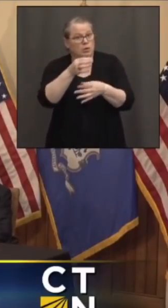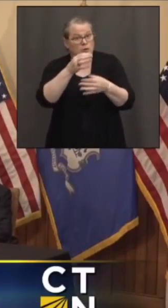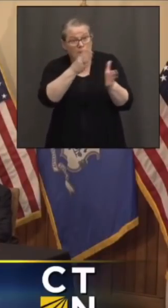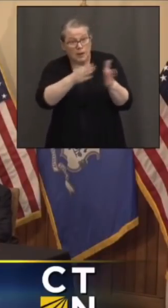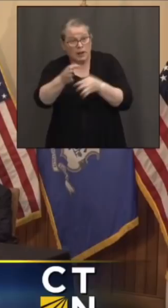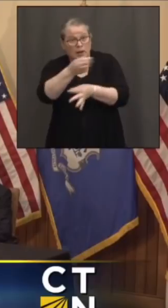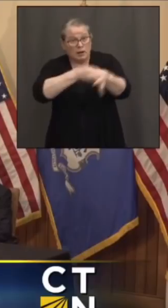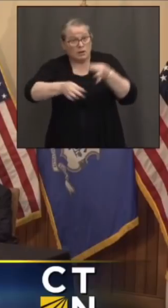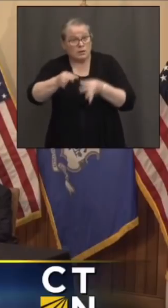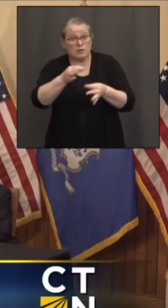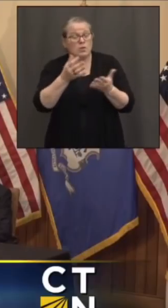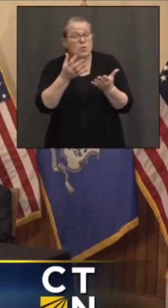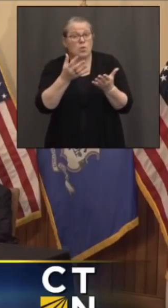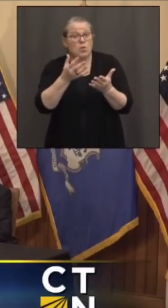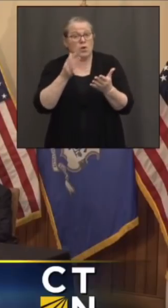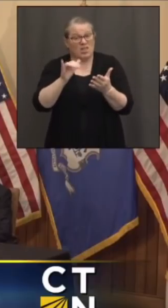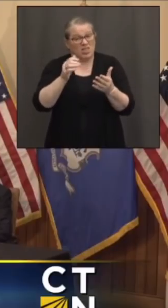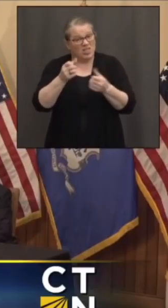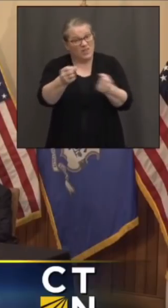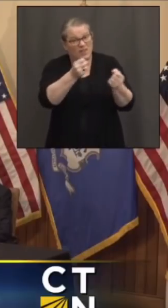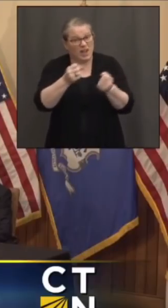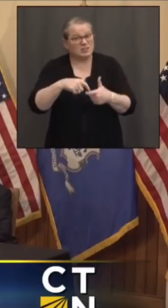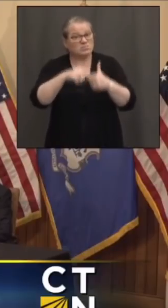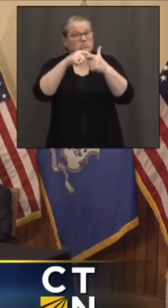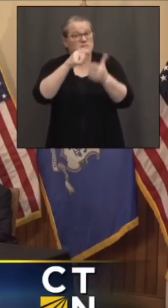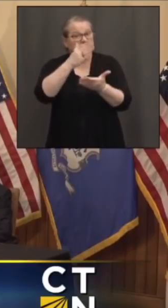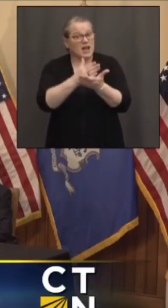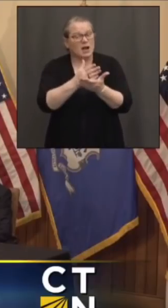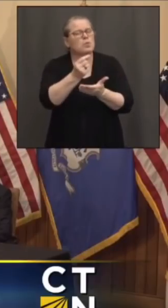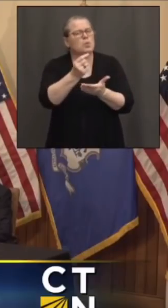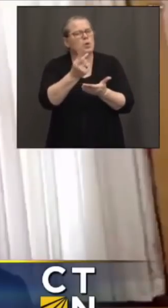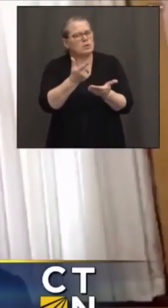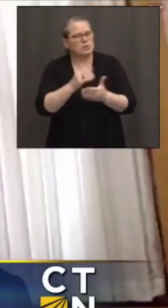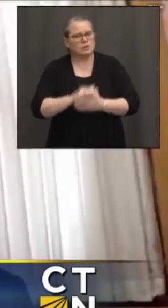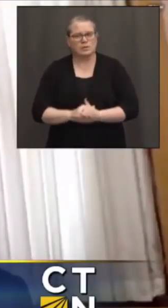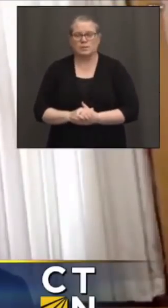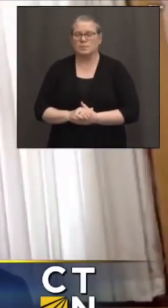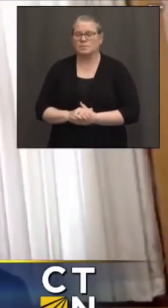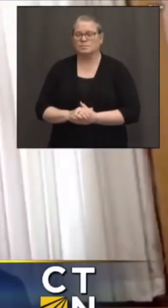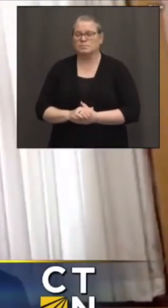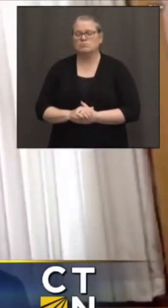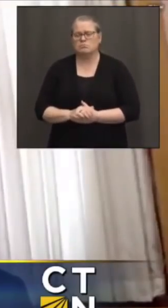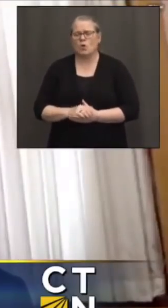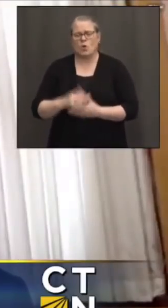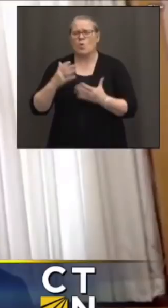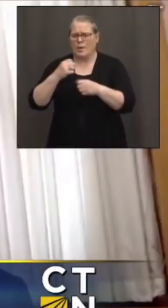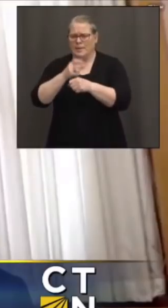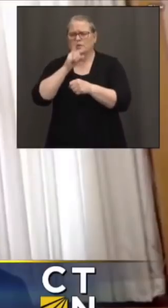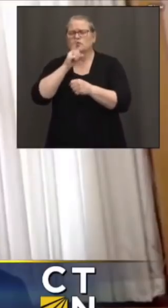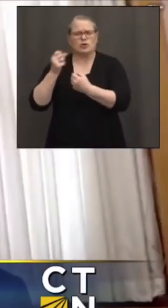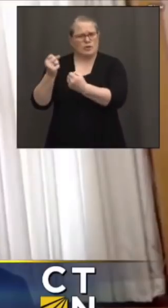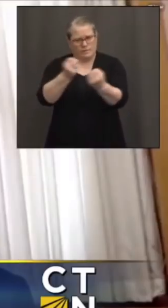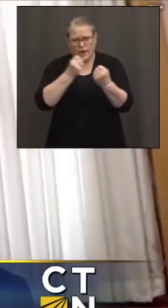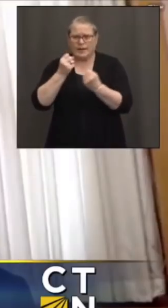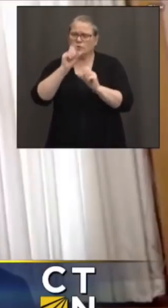plan or would you have to pull some of those vans off of the road for a time? No, we're going to – we want to do everything we can to keep them out on the road. The contingency plans that we're